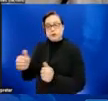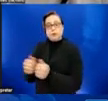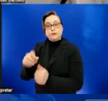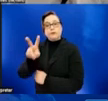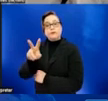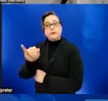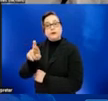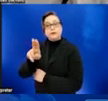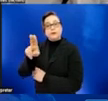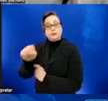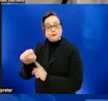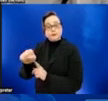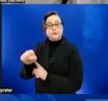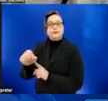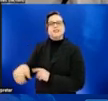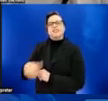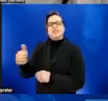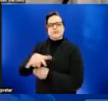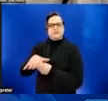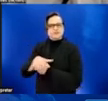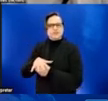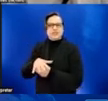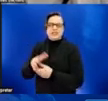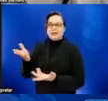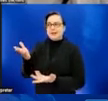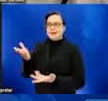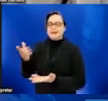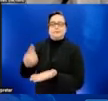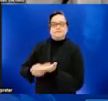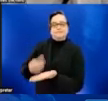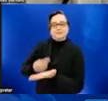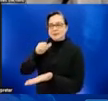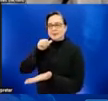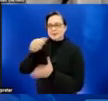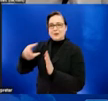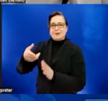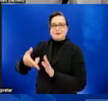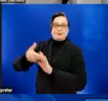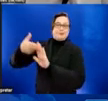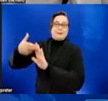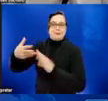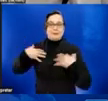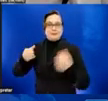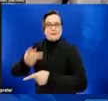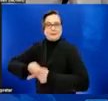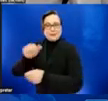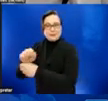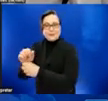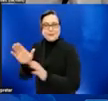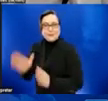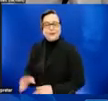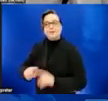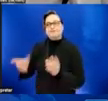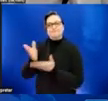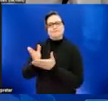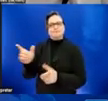not necessarily always considered a healthcare worker, but in some settings, some people do fall into a category where